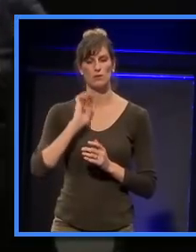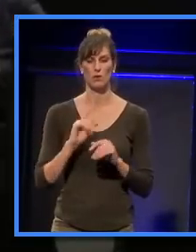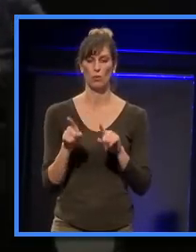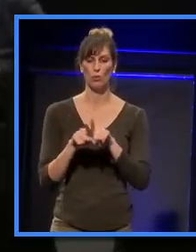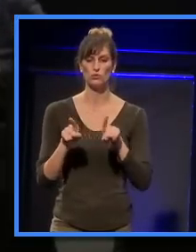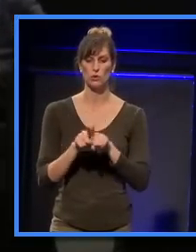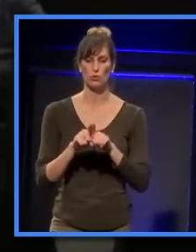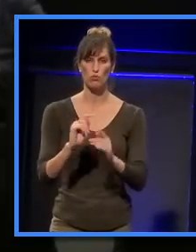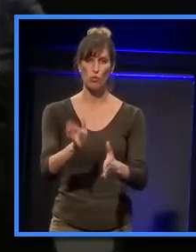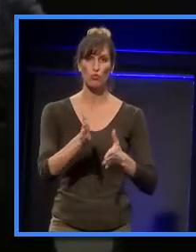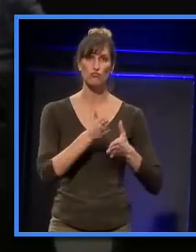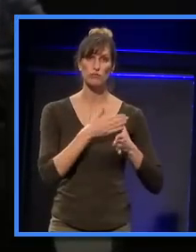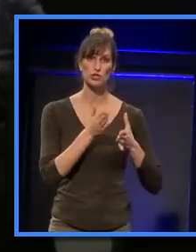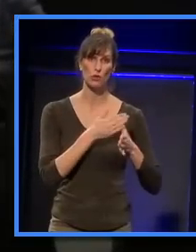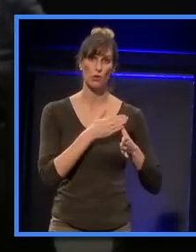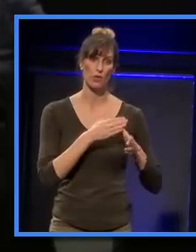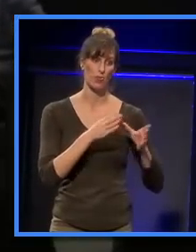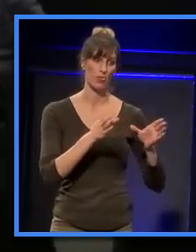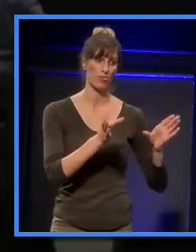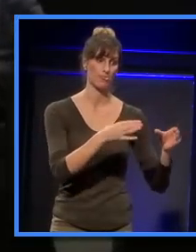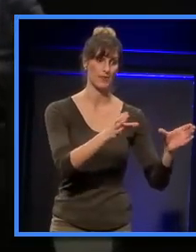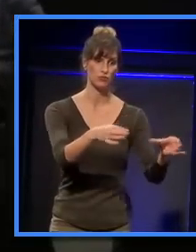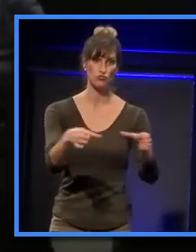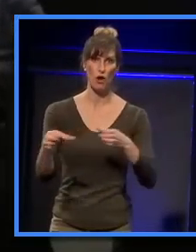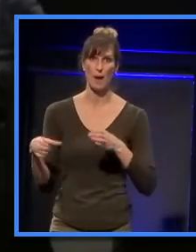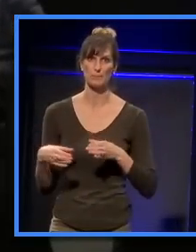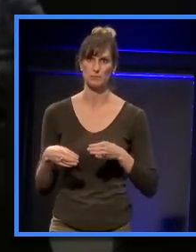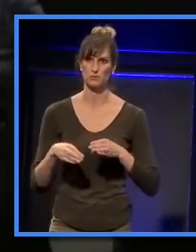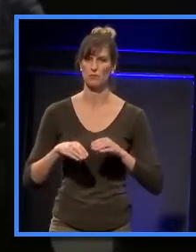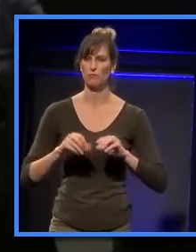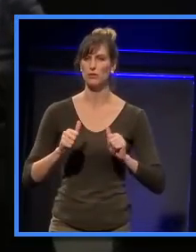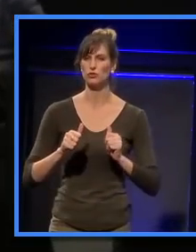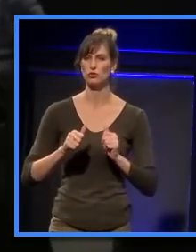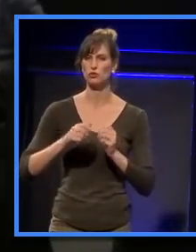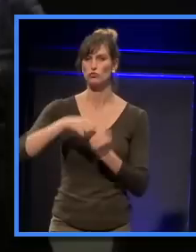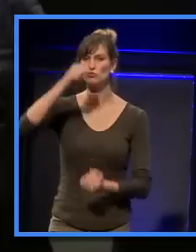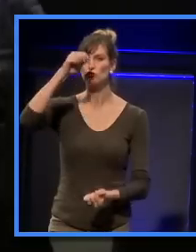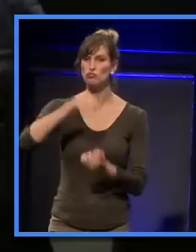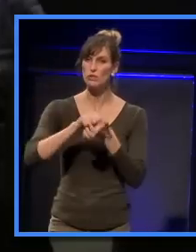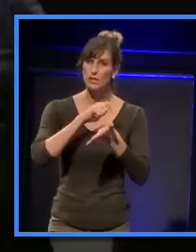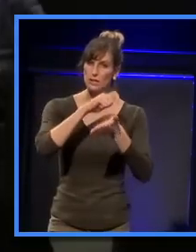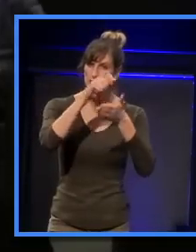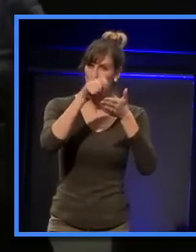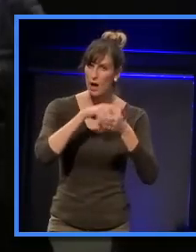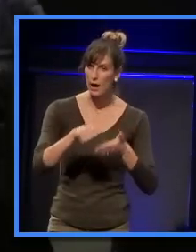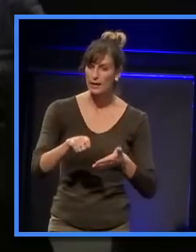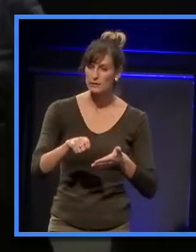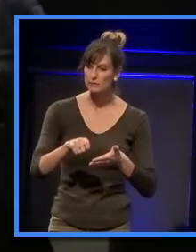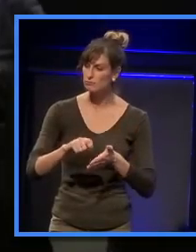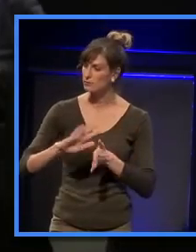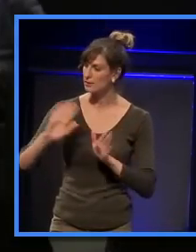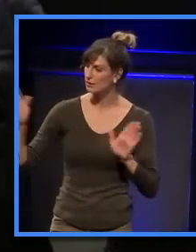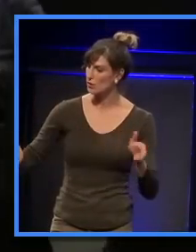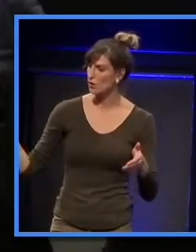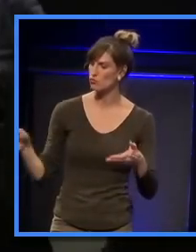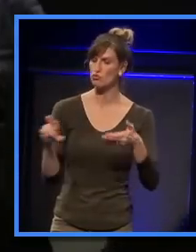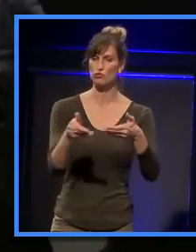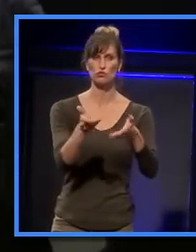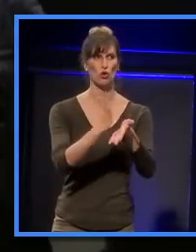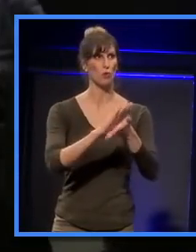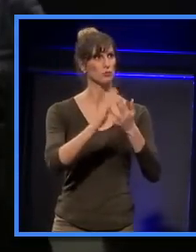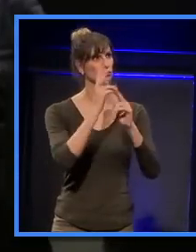brought Hobson to Auckland in 1840, and said about the genesis of the city,